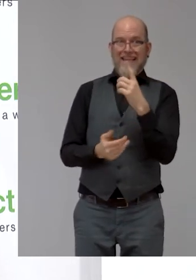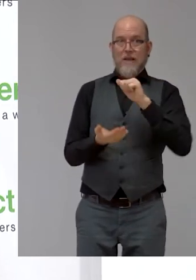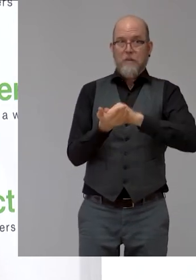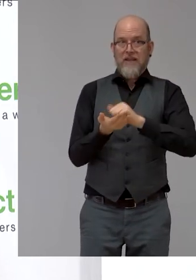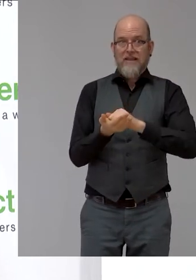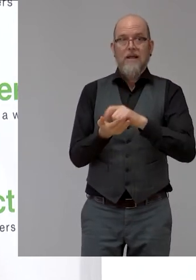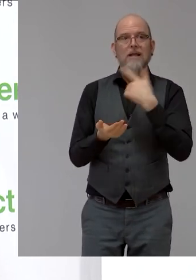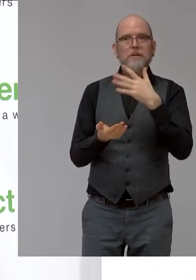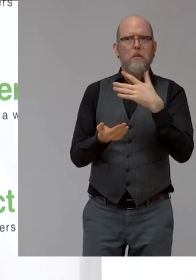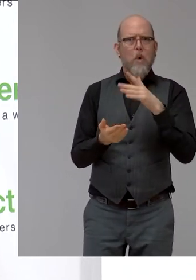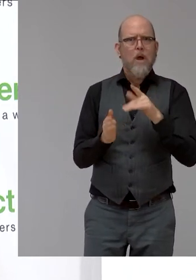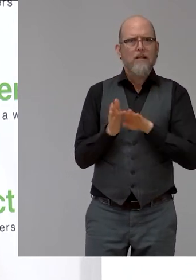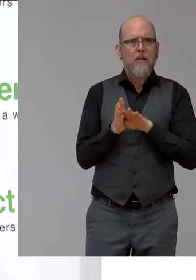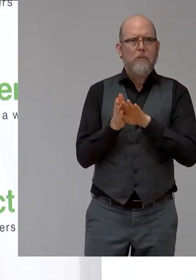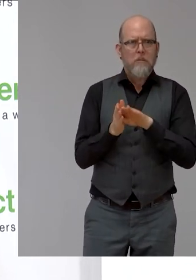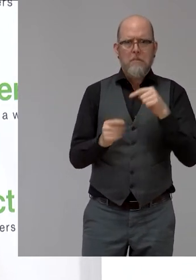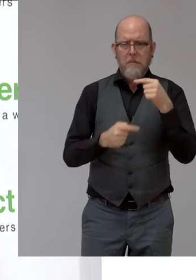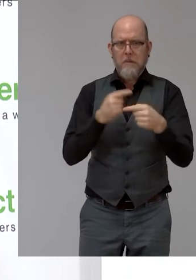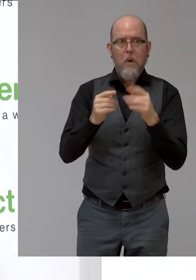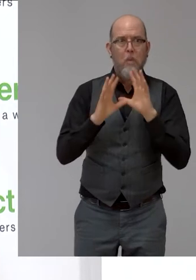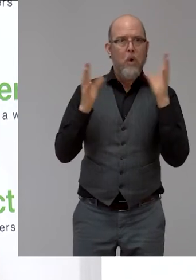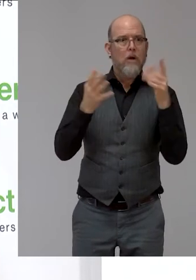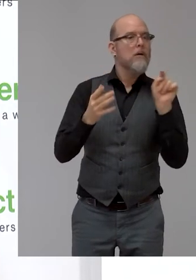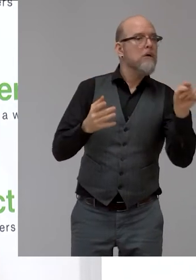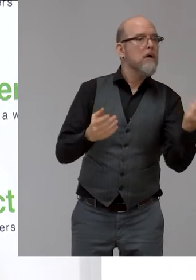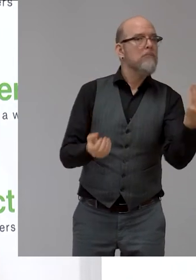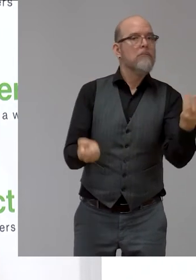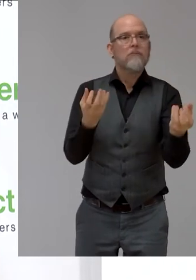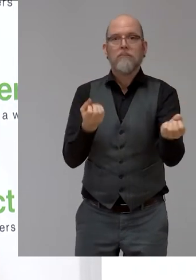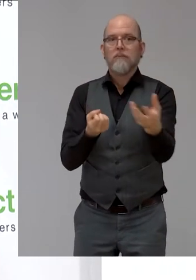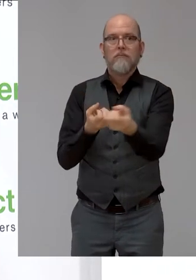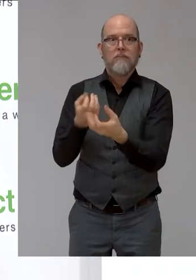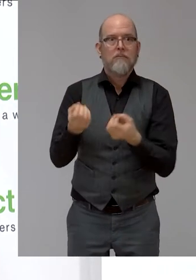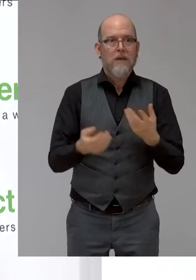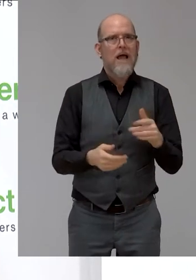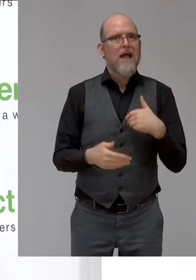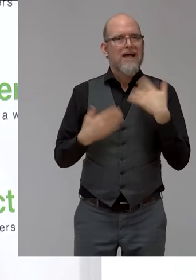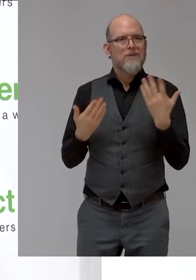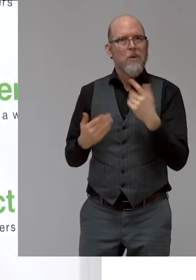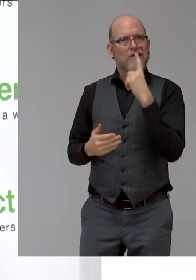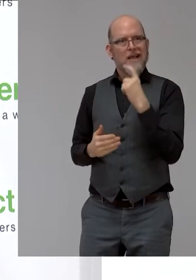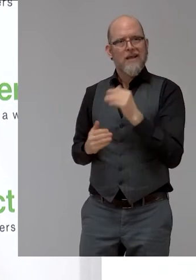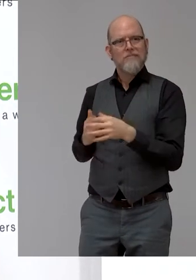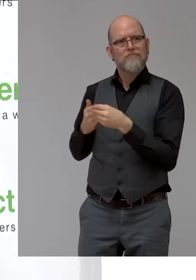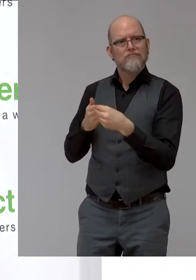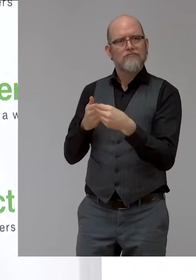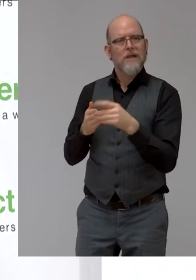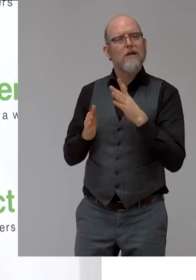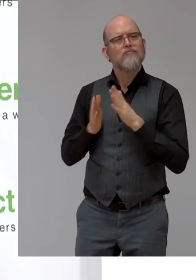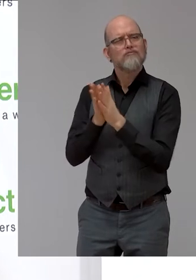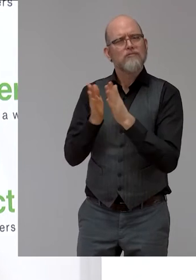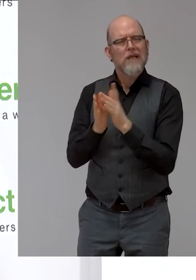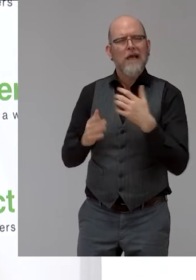to remote places. Let me finish this intro with some exciting facts about 3D printing. In